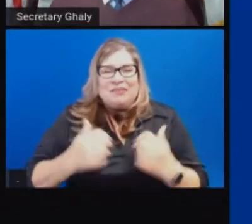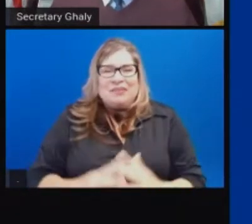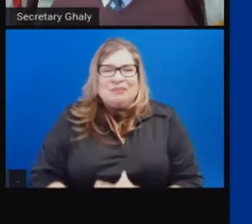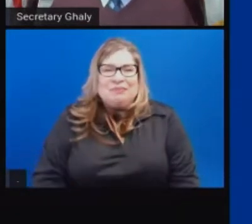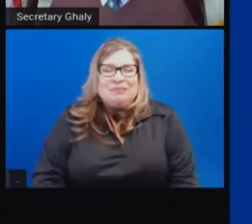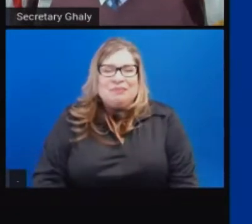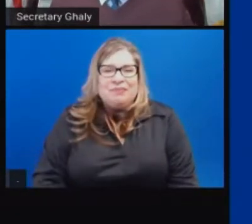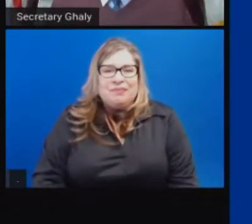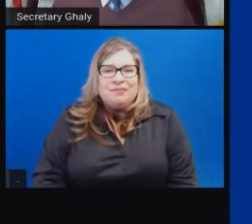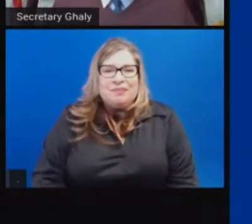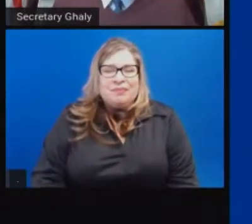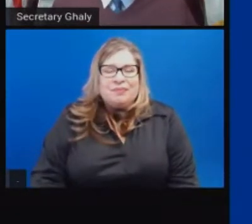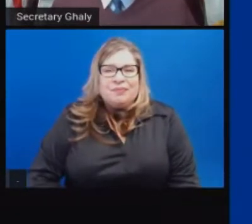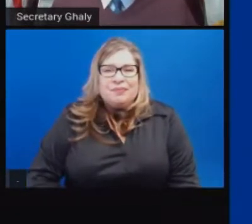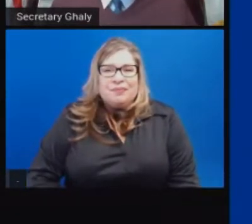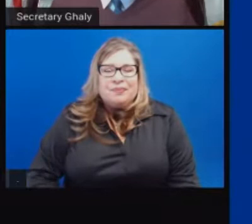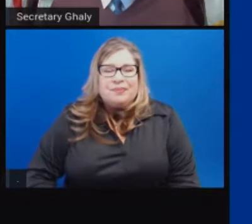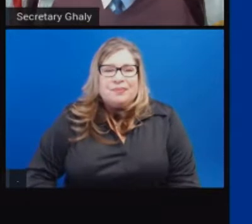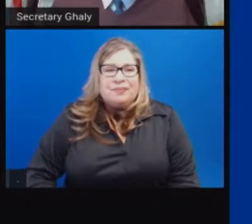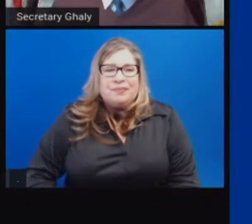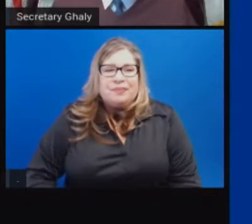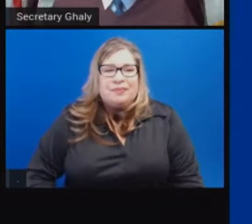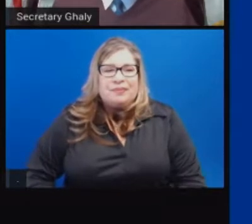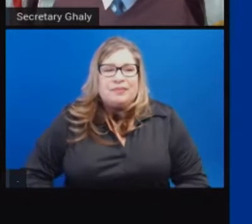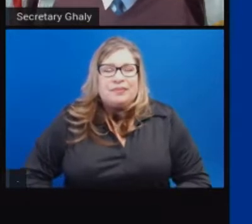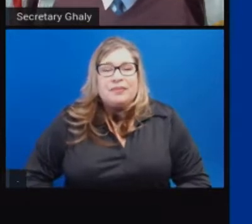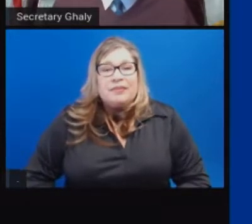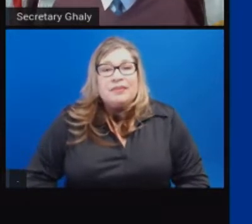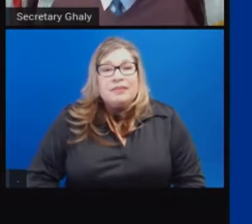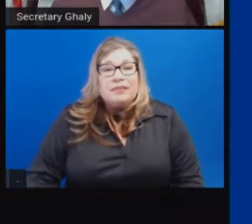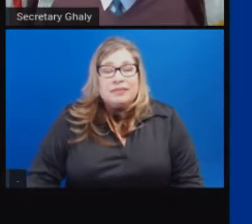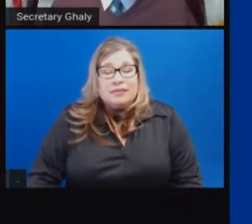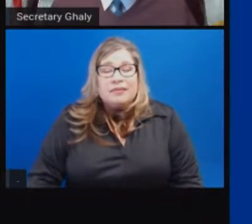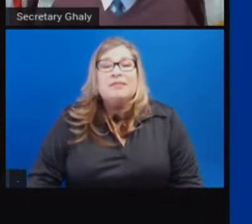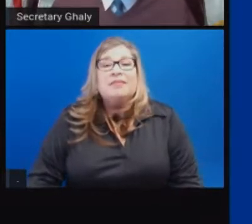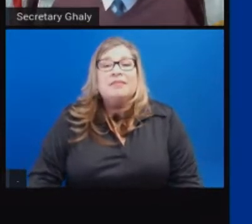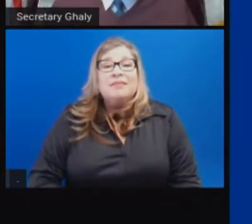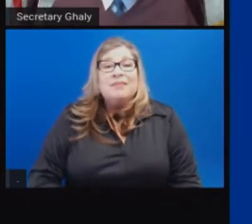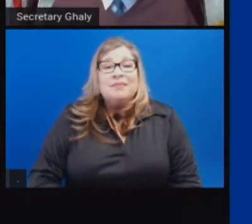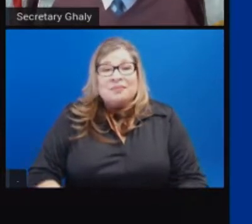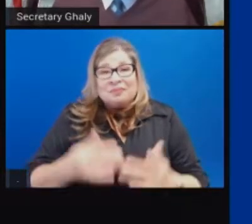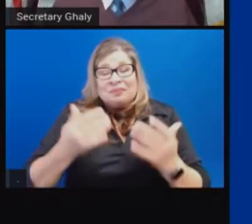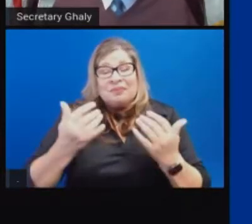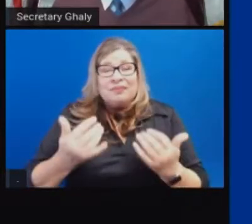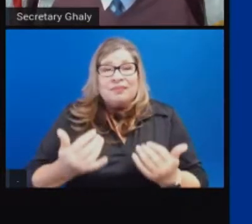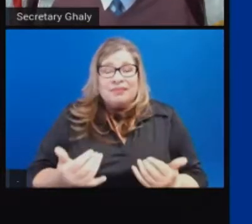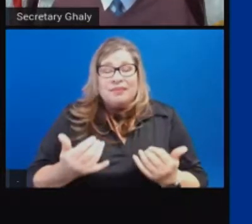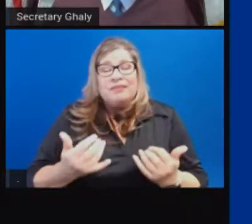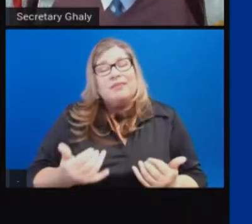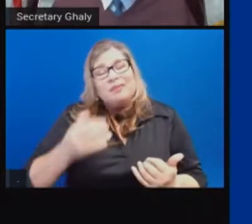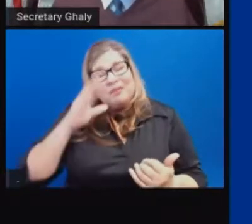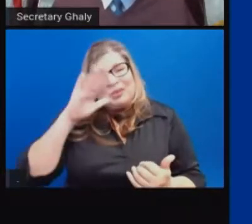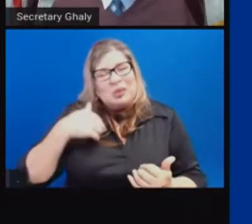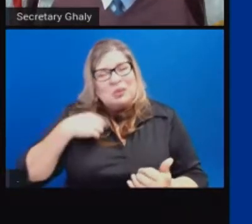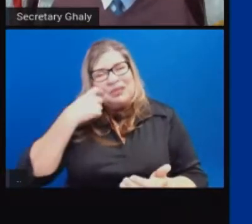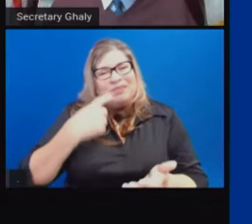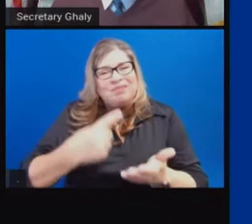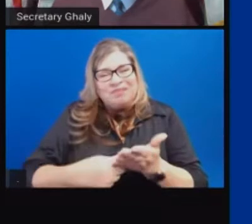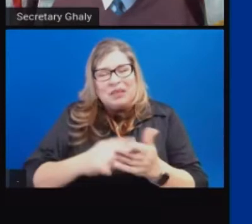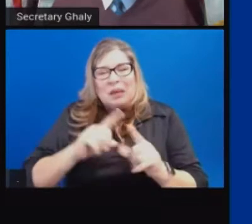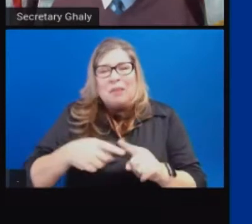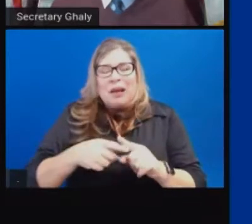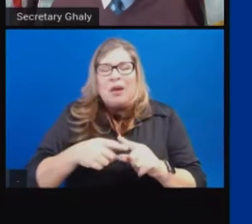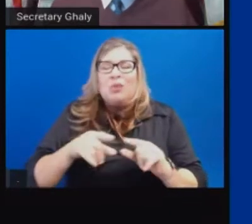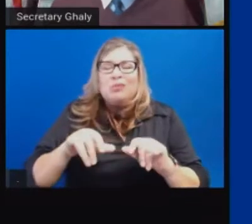So as we sort of move beyond the regional stay-at-home order, and again, remind you that those slides are available